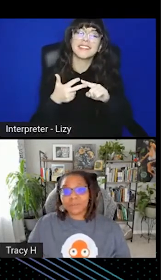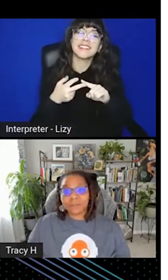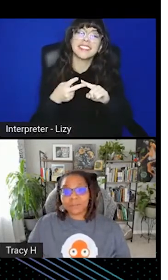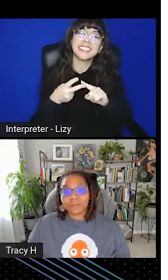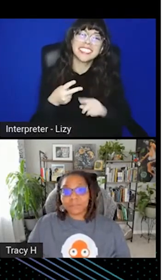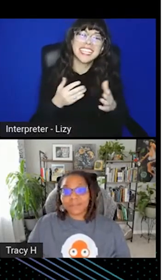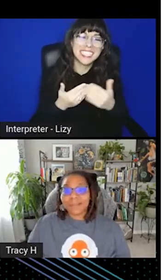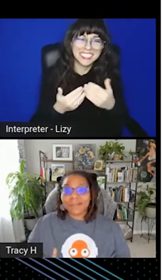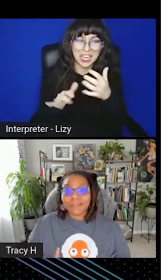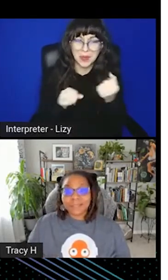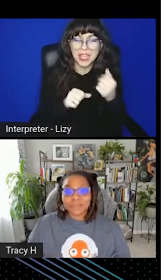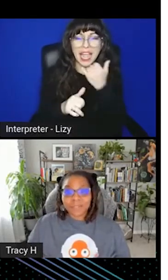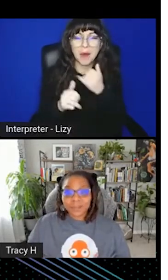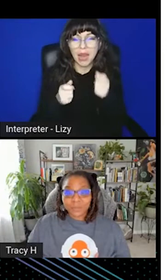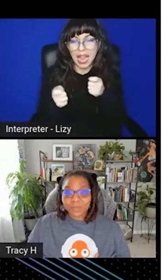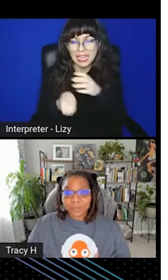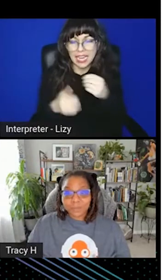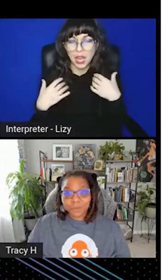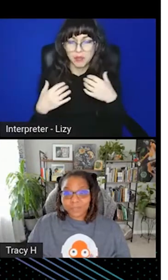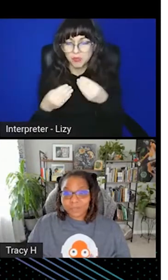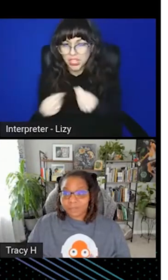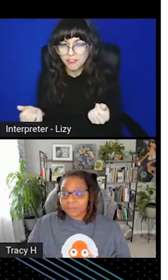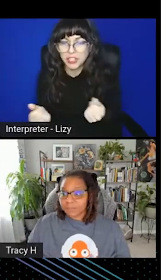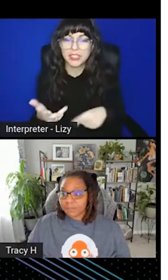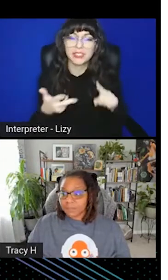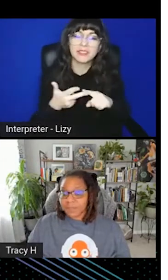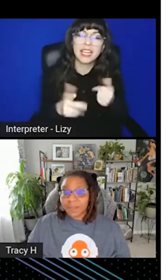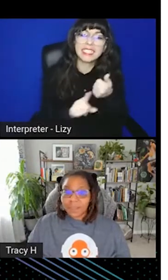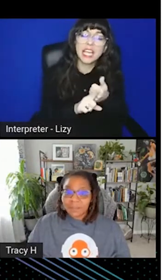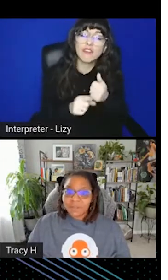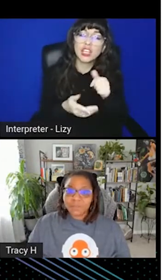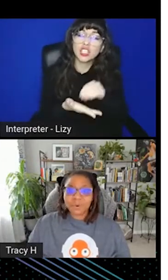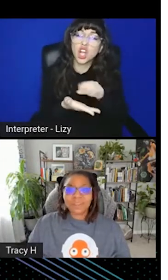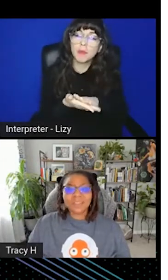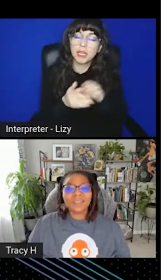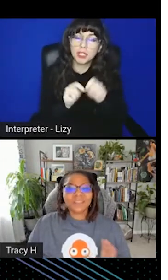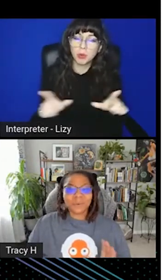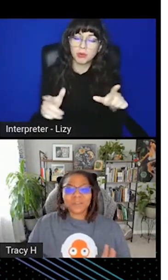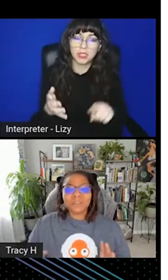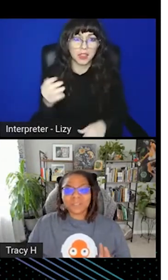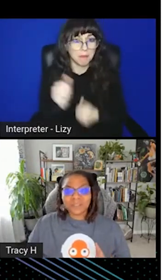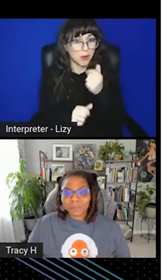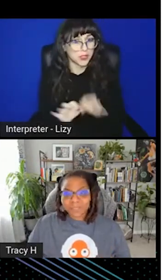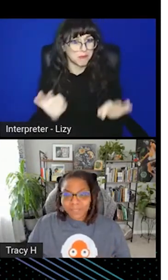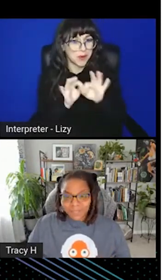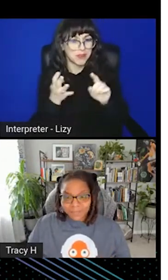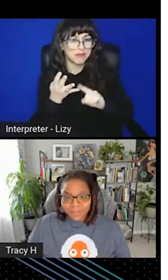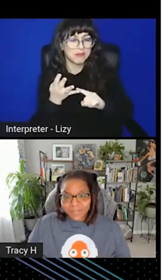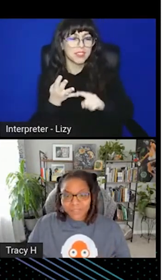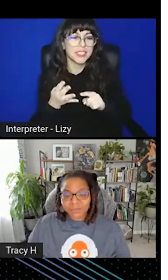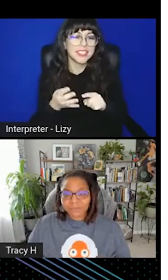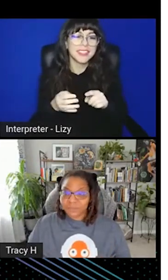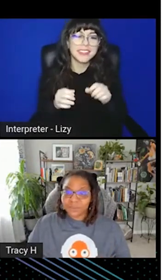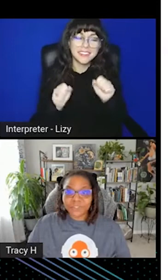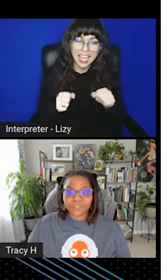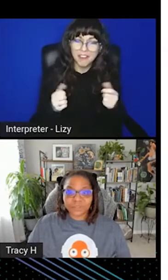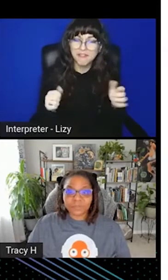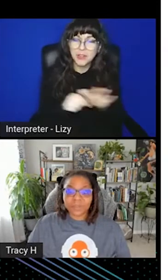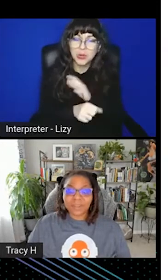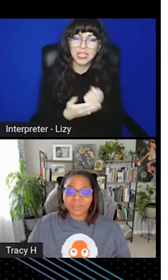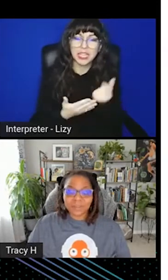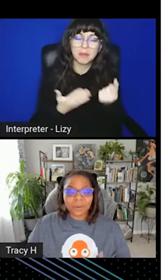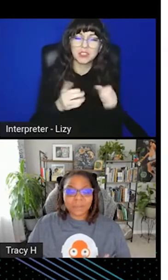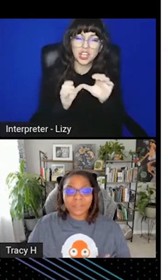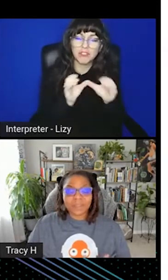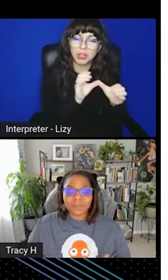recovery, self-documenting deployments. And most importantly, you also get the complete elimination of configuration drift.